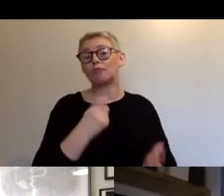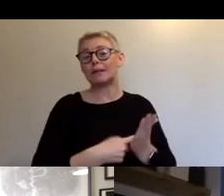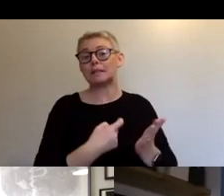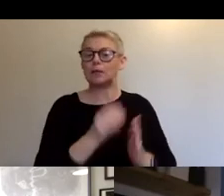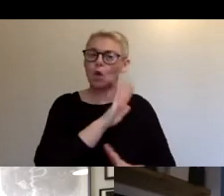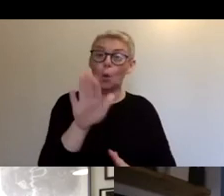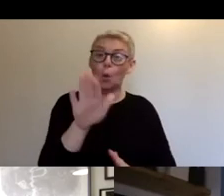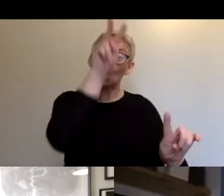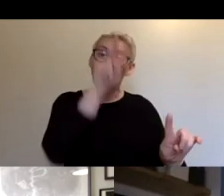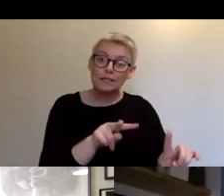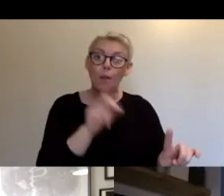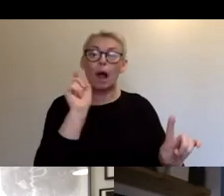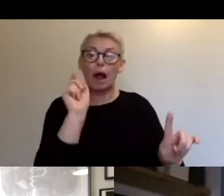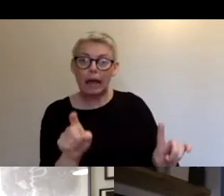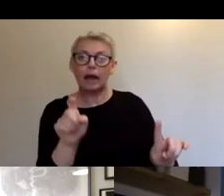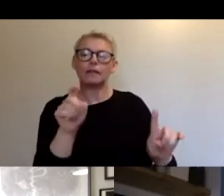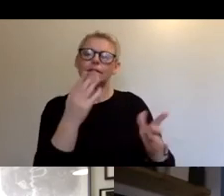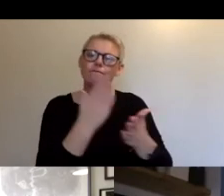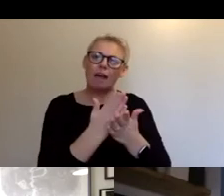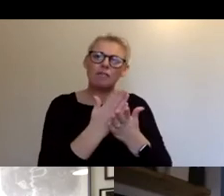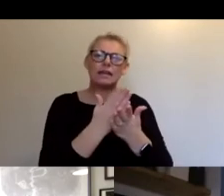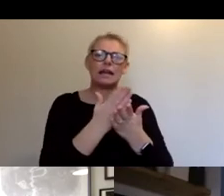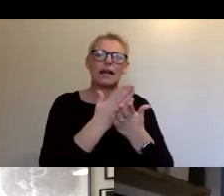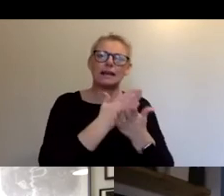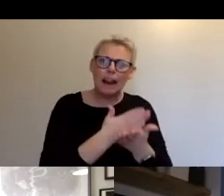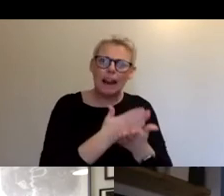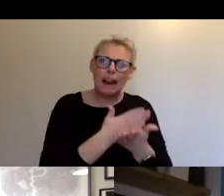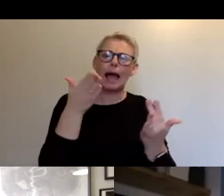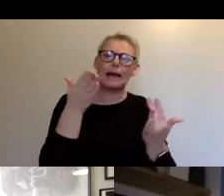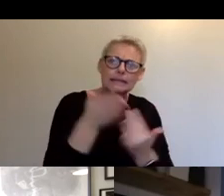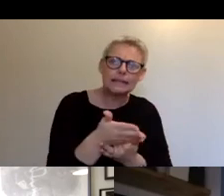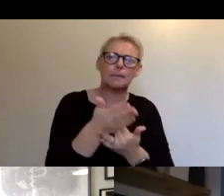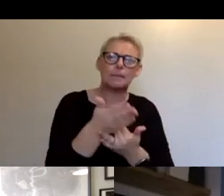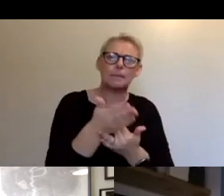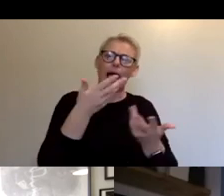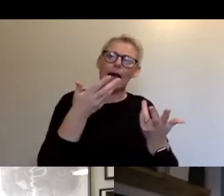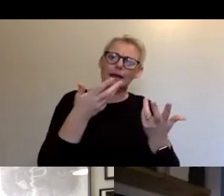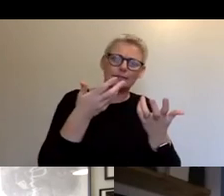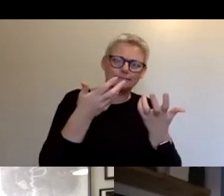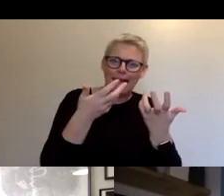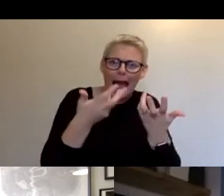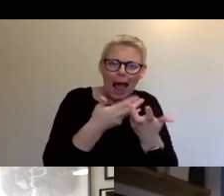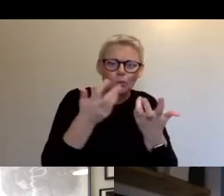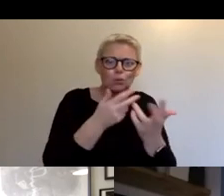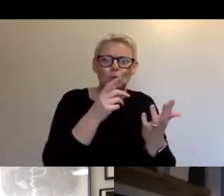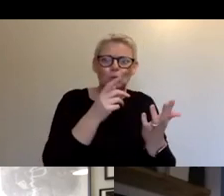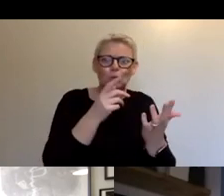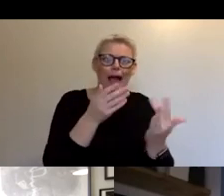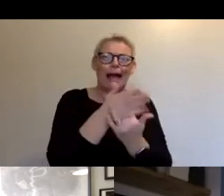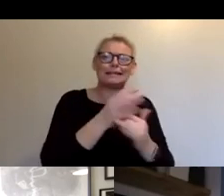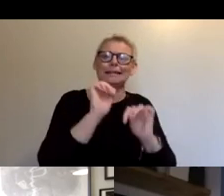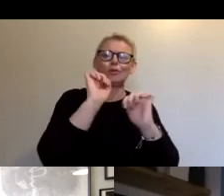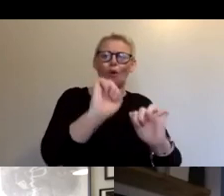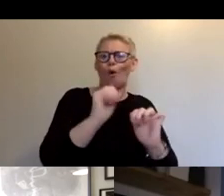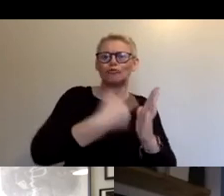just does this extremely sort of democratic accessible explanation of technology, which I think, um, we can